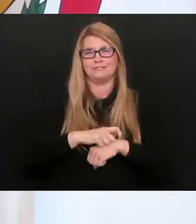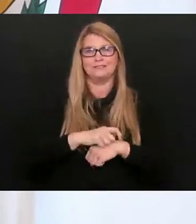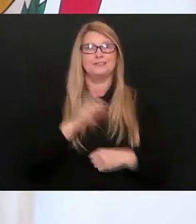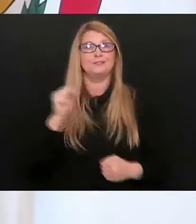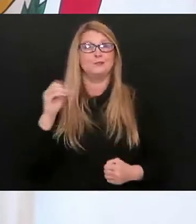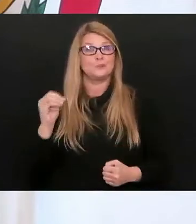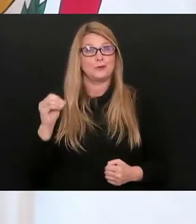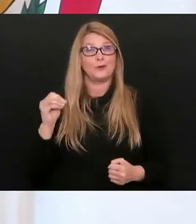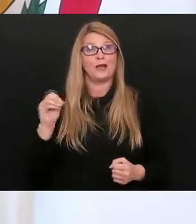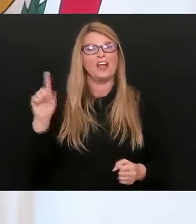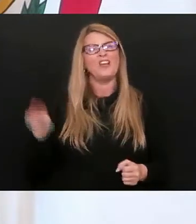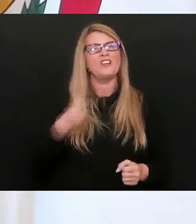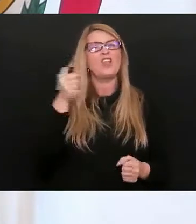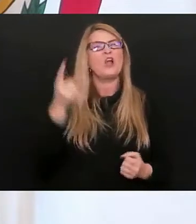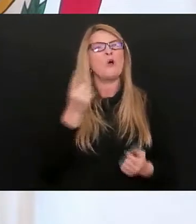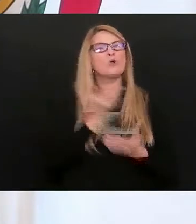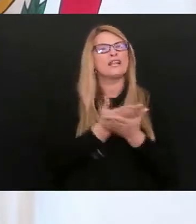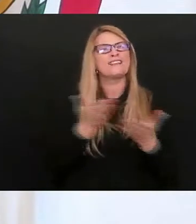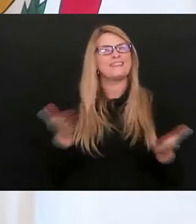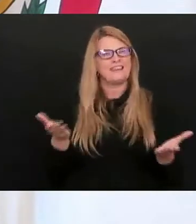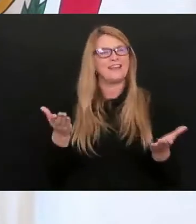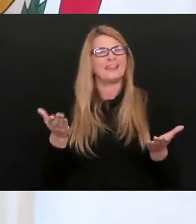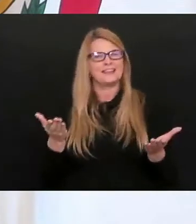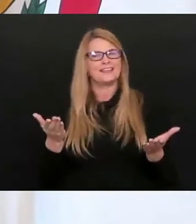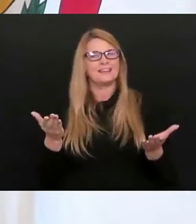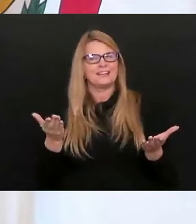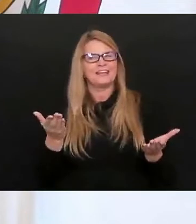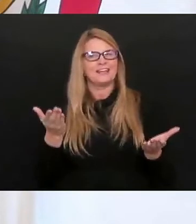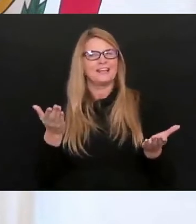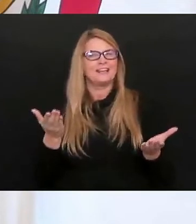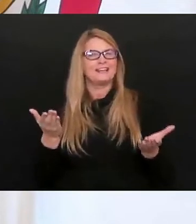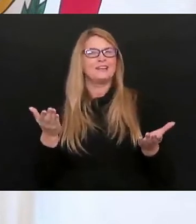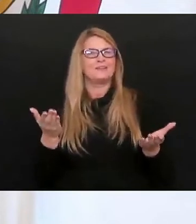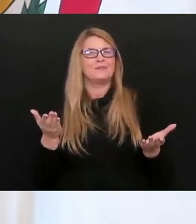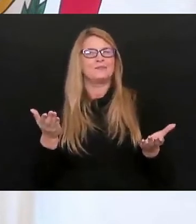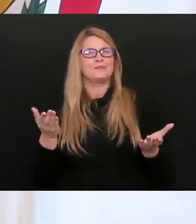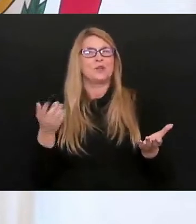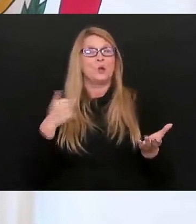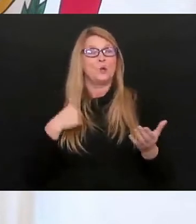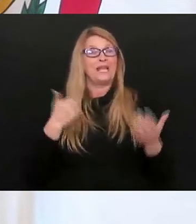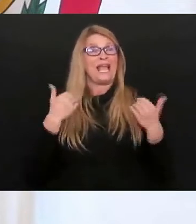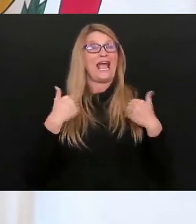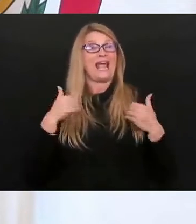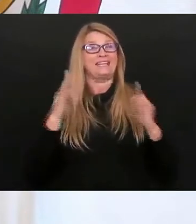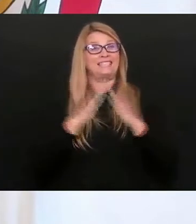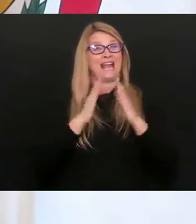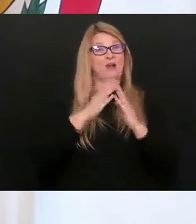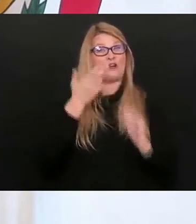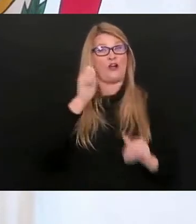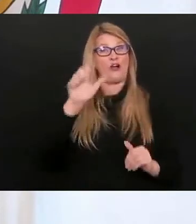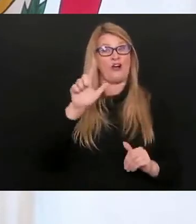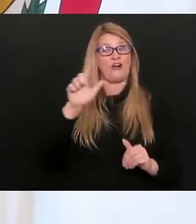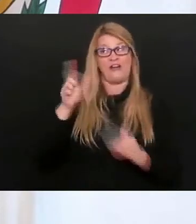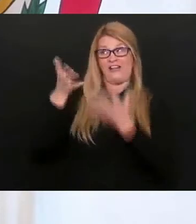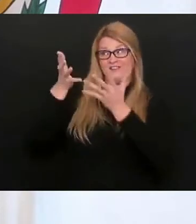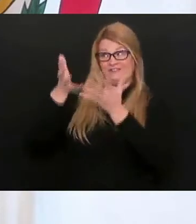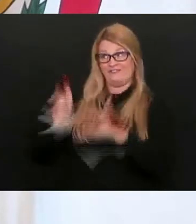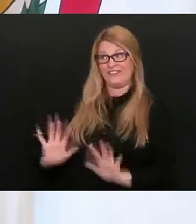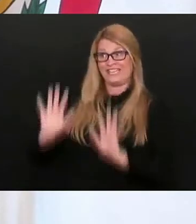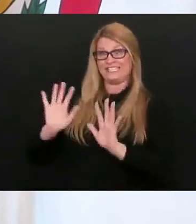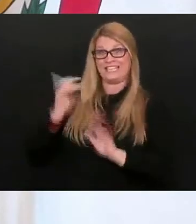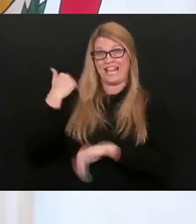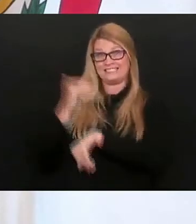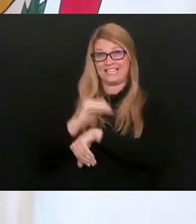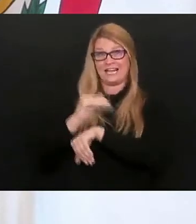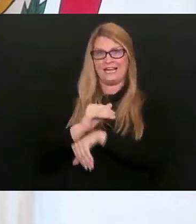And the only thing that really, you know, you know, we were doing a town hall. And then by the time we got through the town hall and everything, I